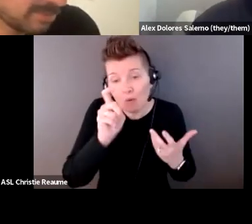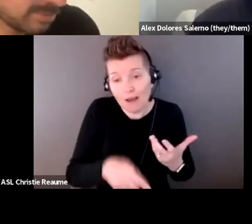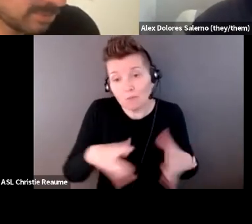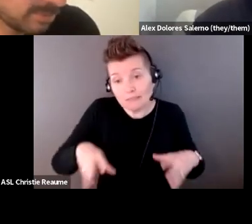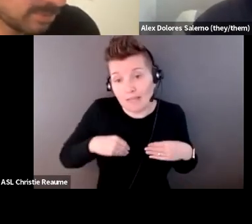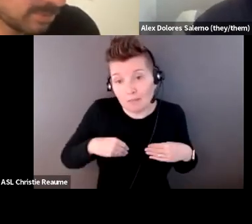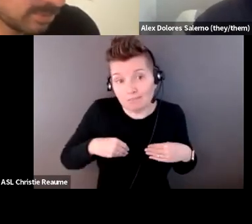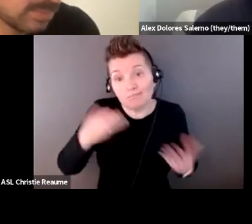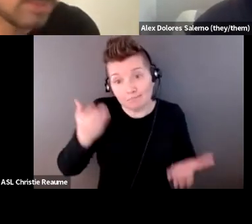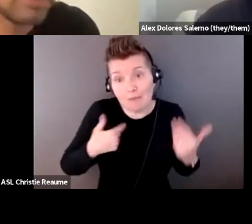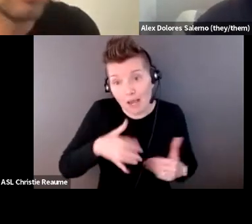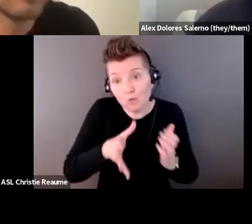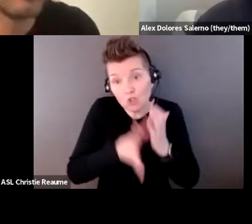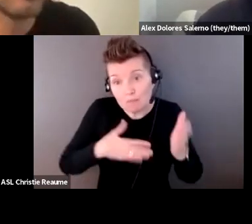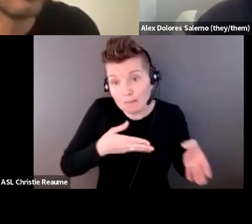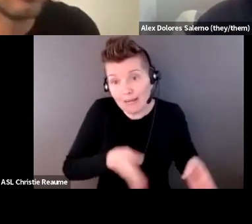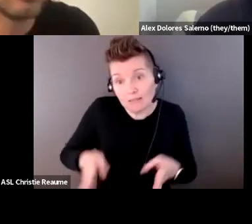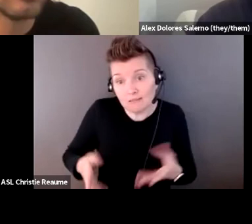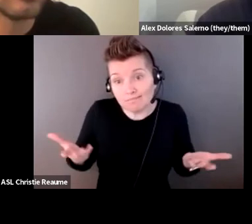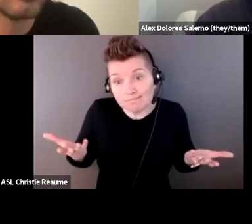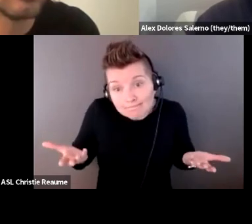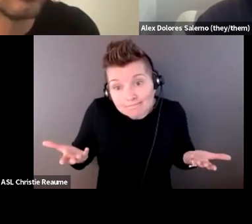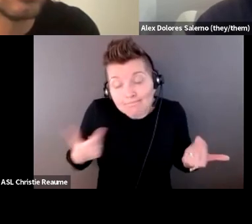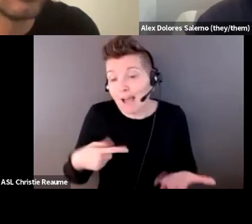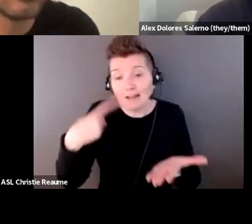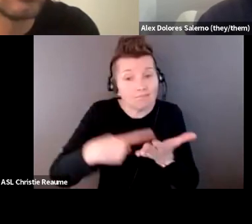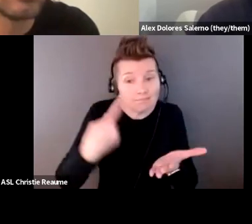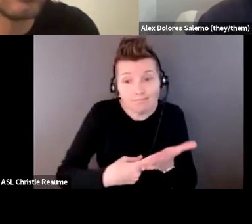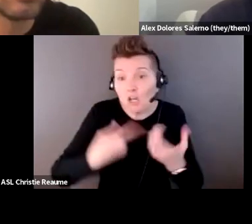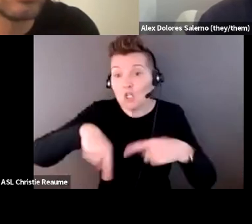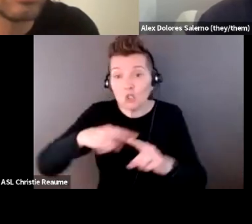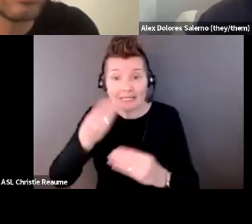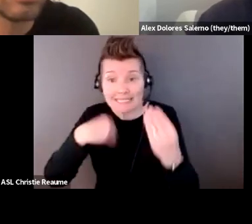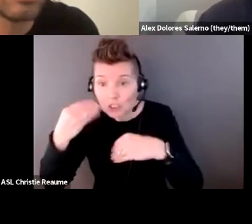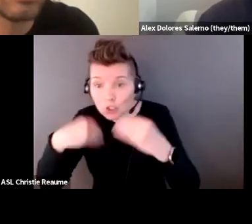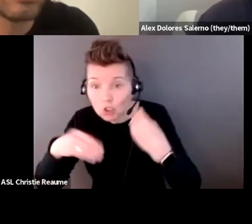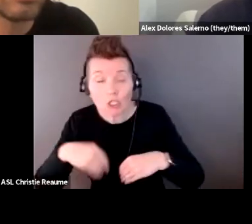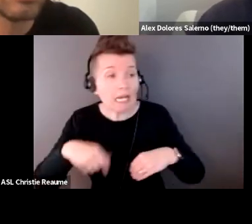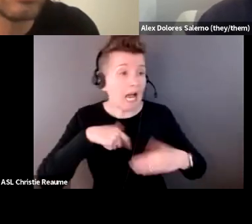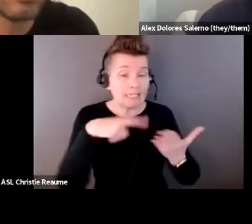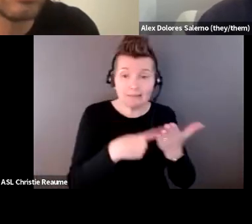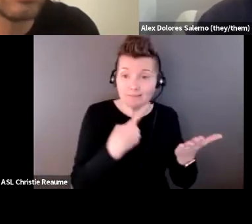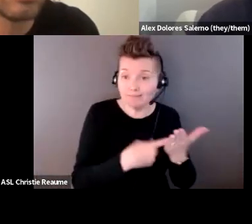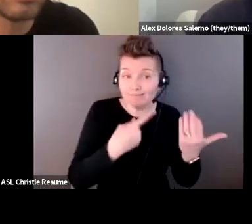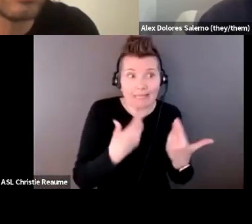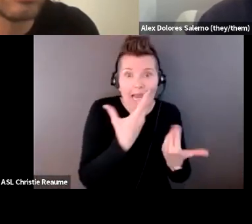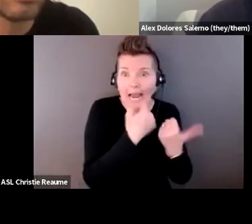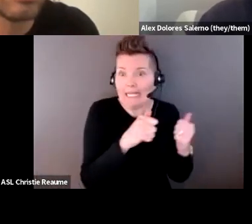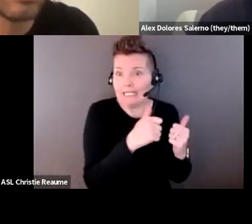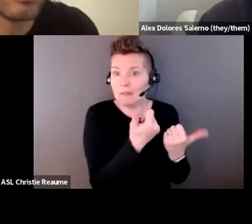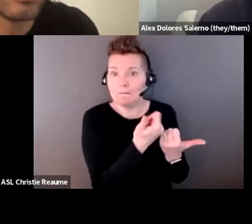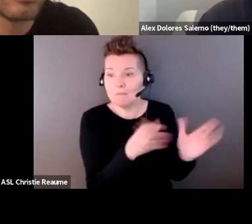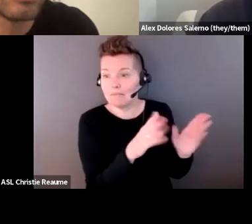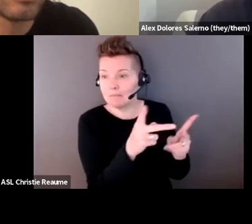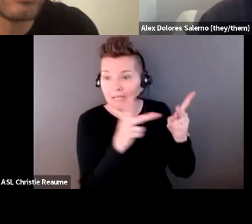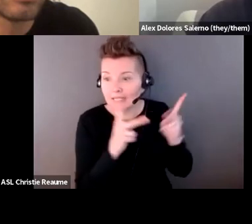I will talk about it all the time at dinner, whatever, you know? Um, and I